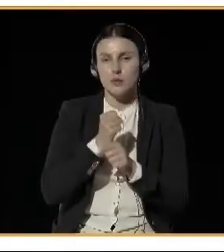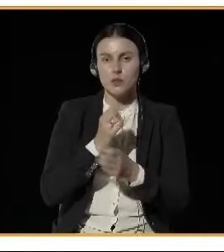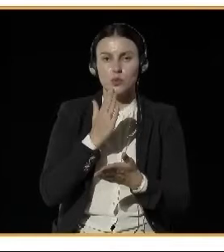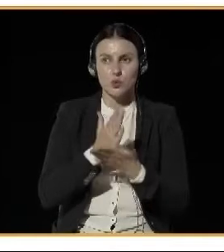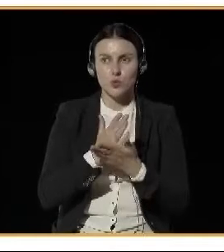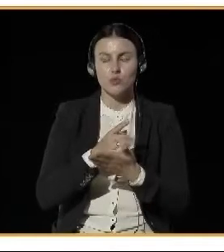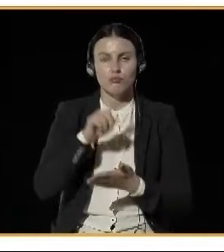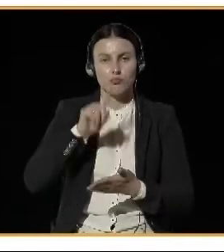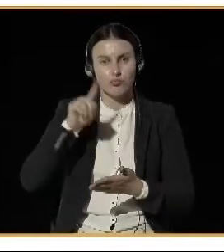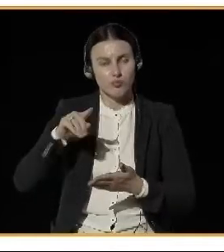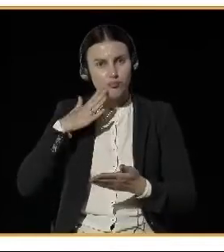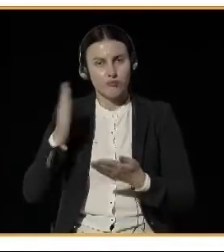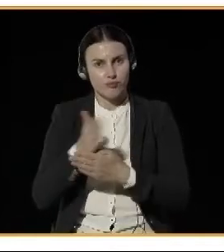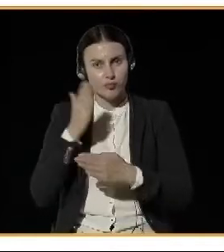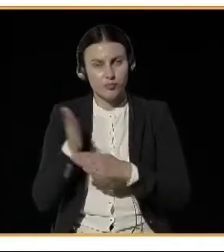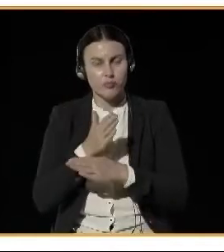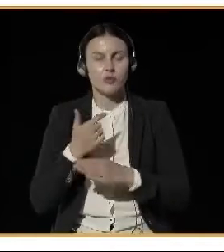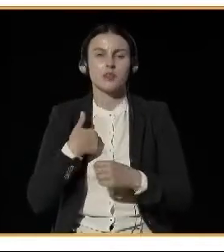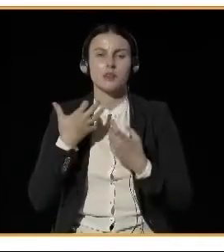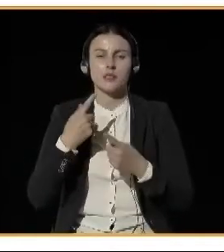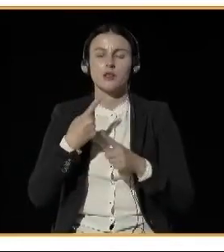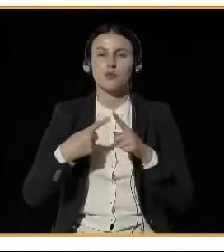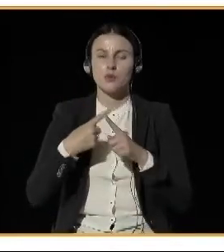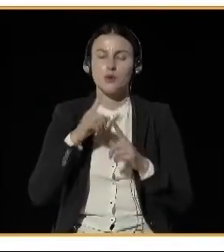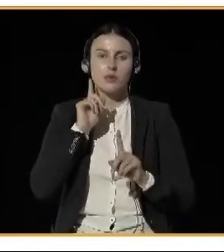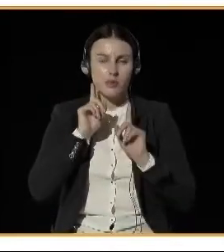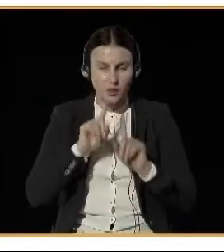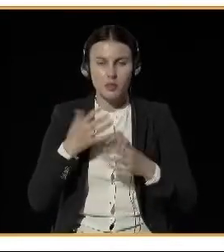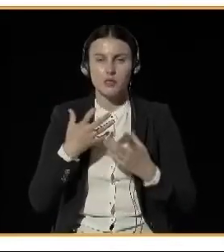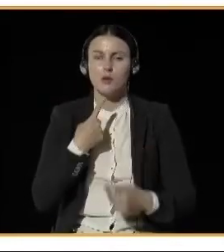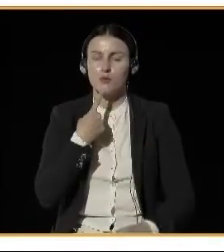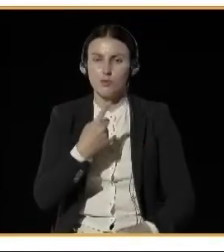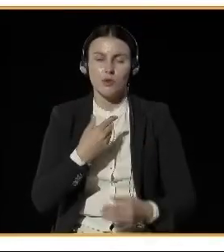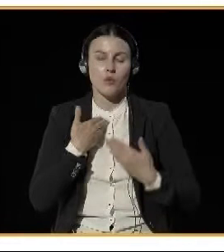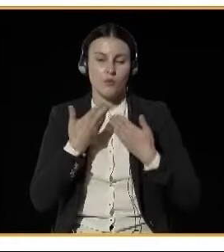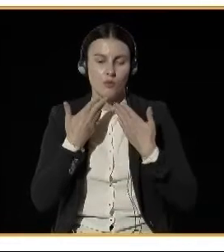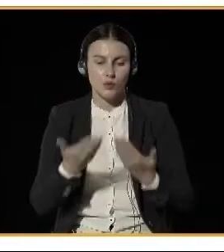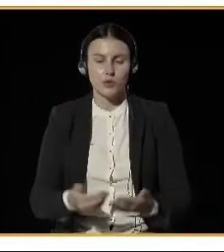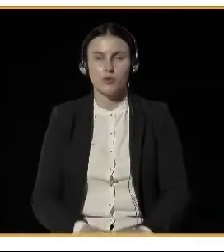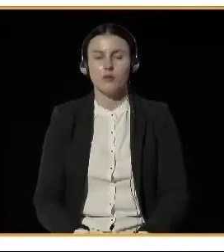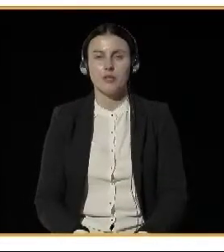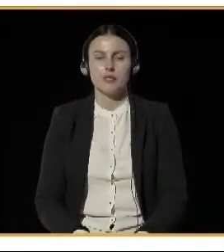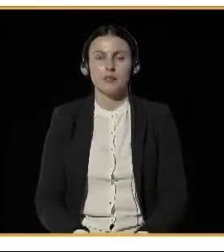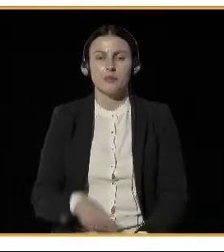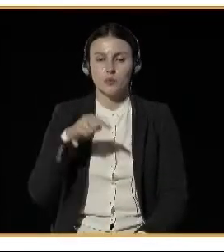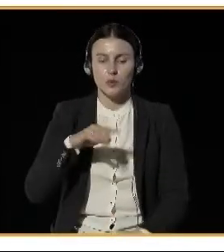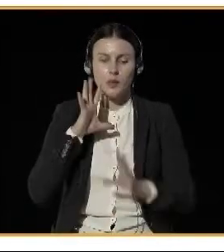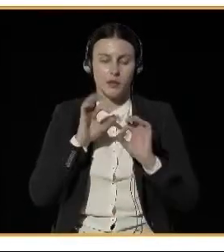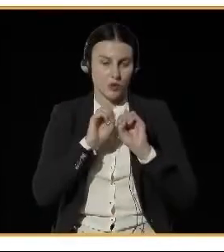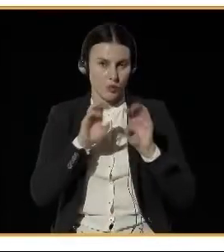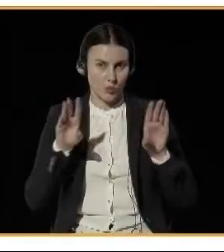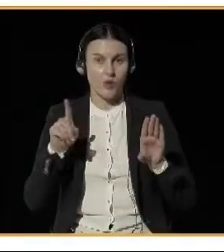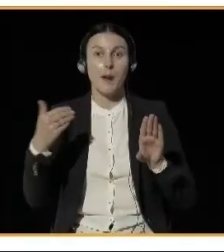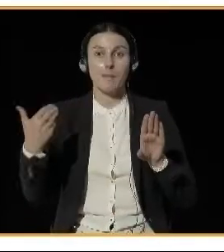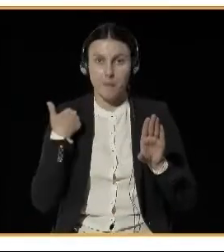point I really would like to thank the professor who gave the keynote speech today and who